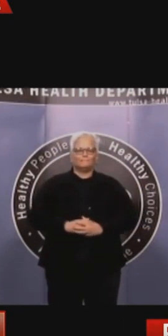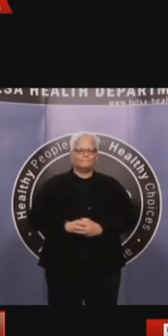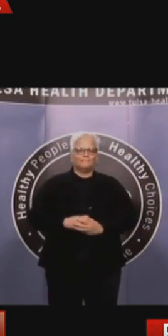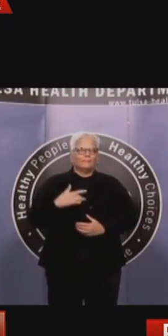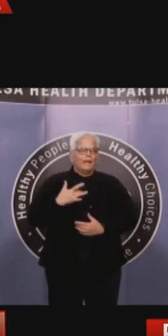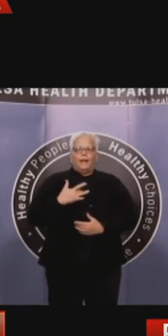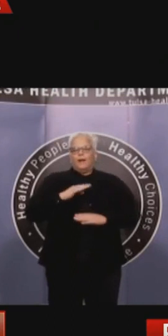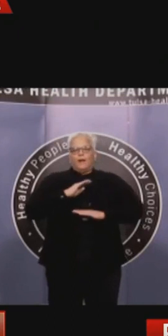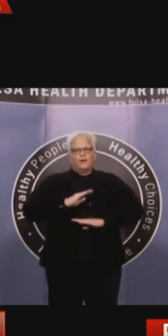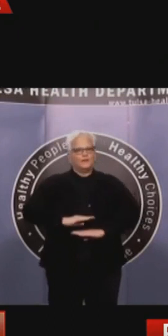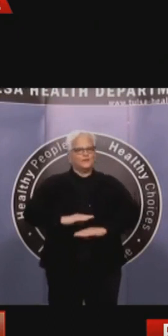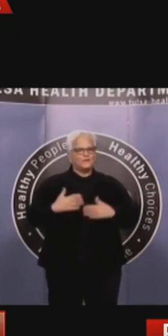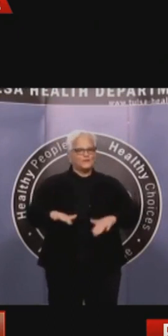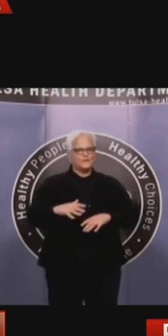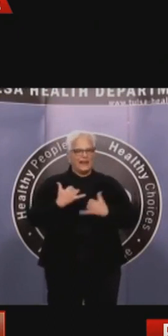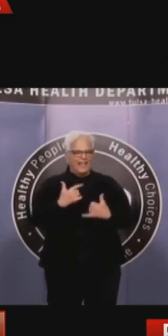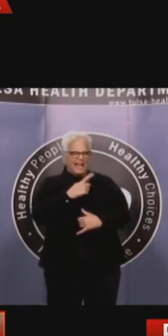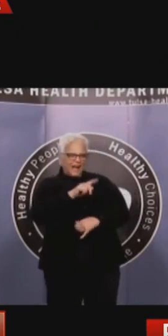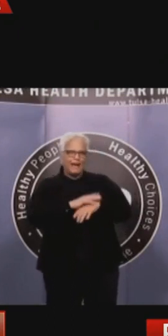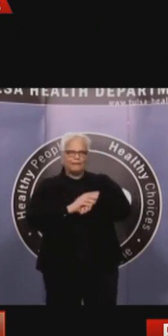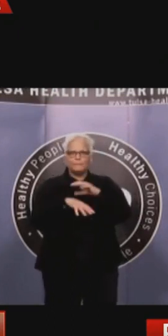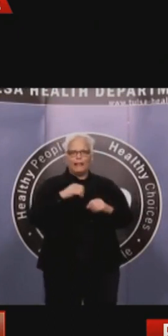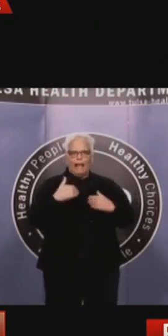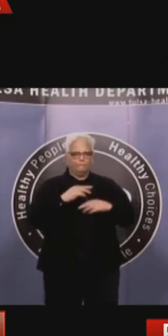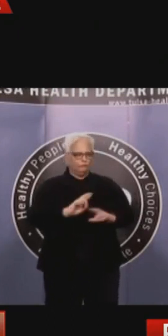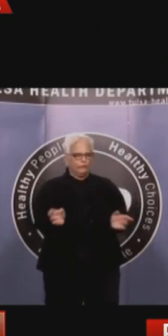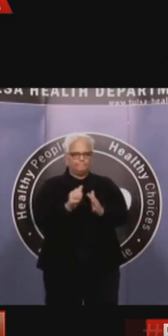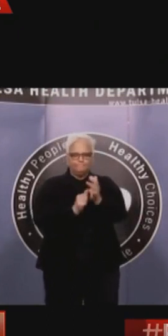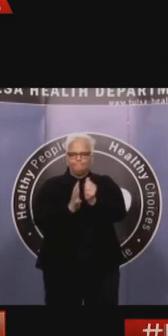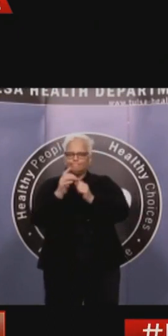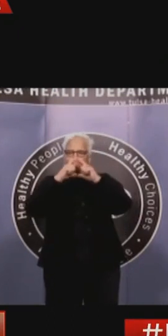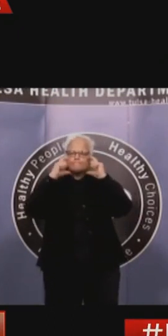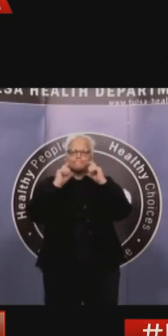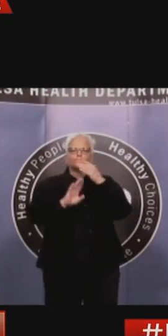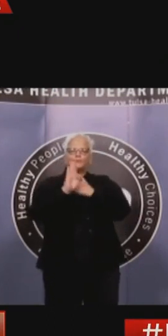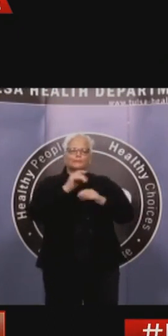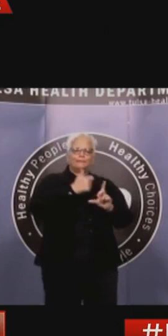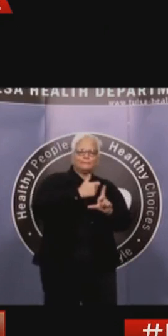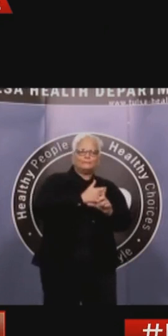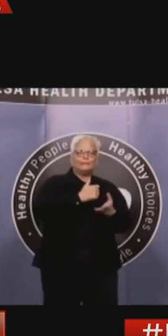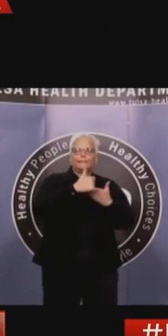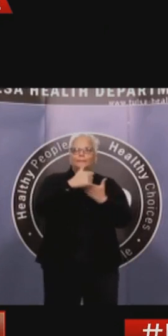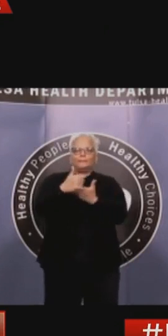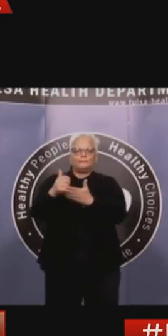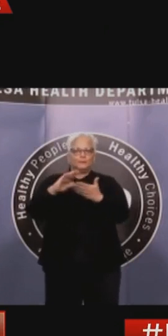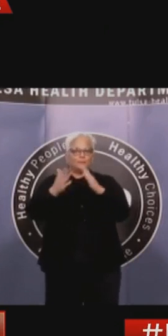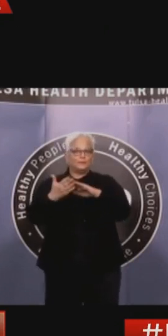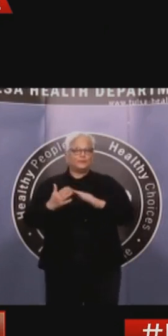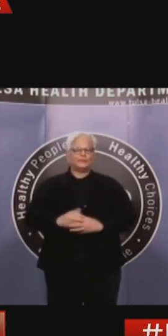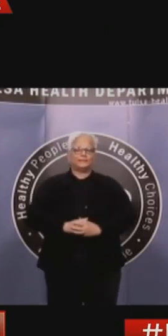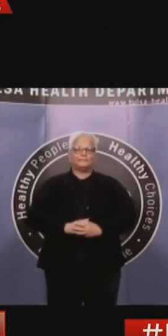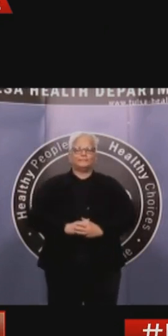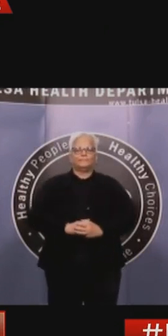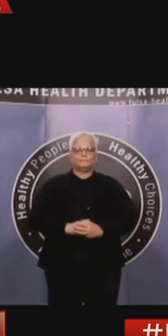when they're going to respond to an emergency. They don't need to have that concern about whether or not the person